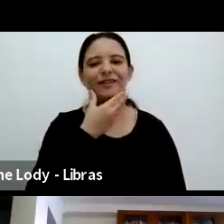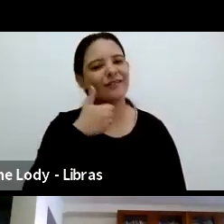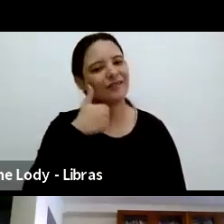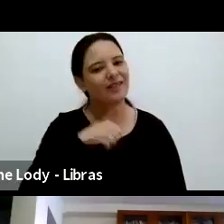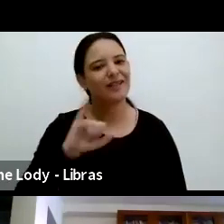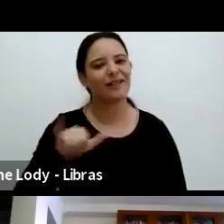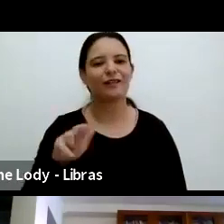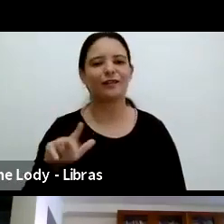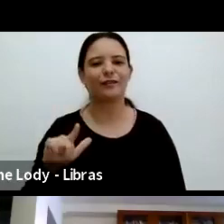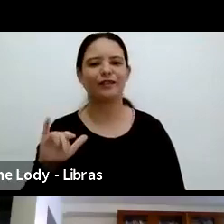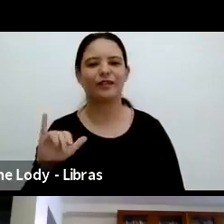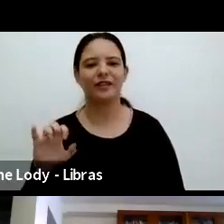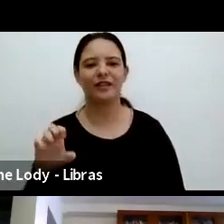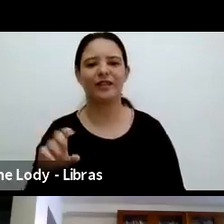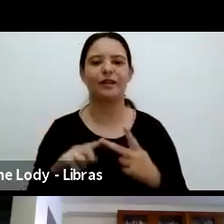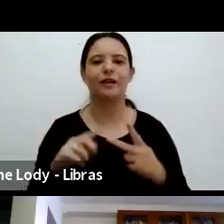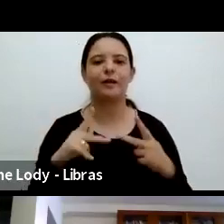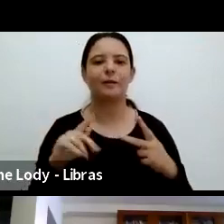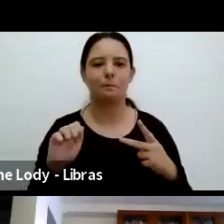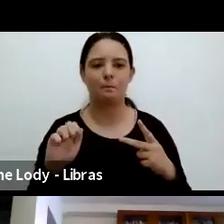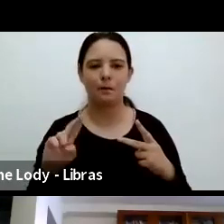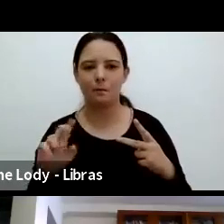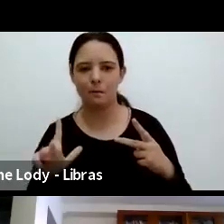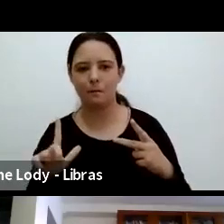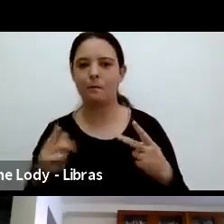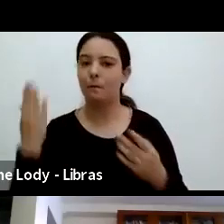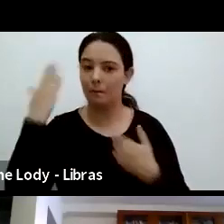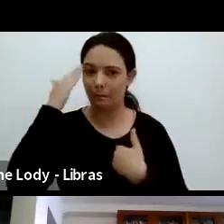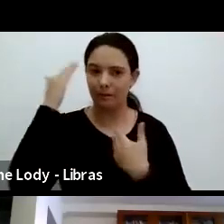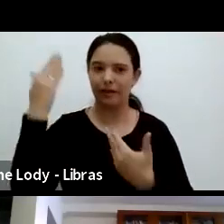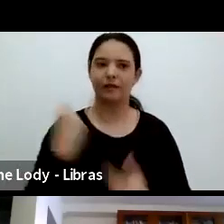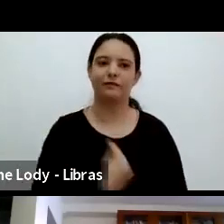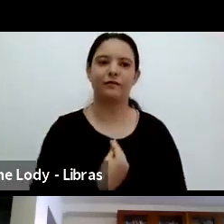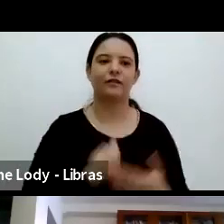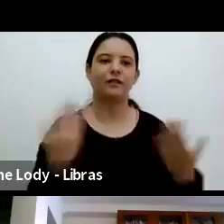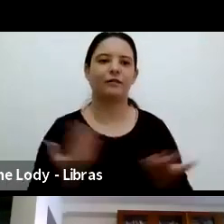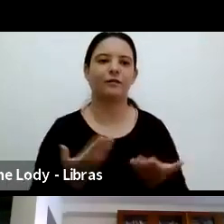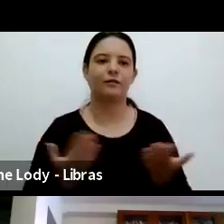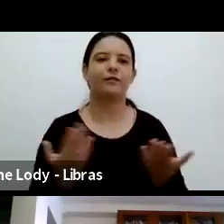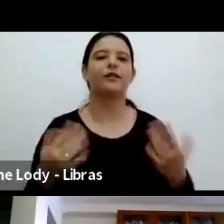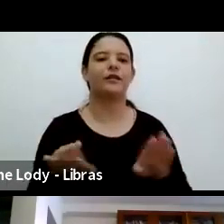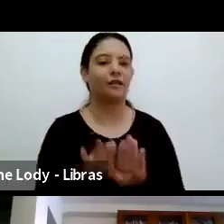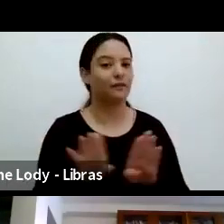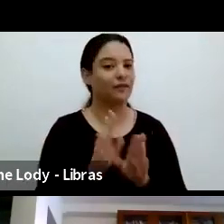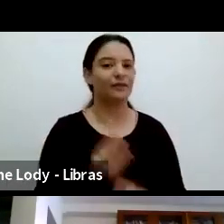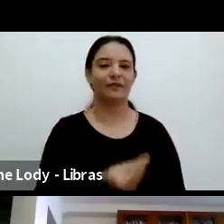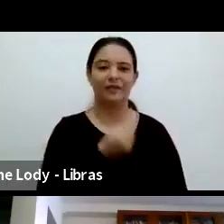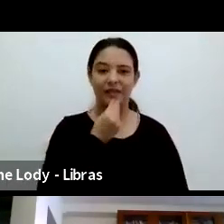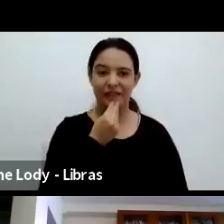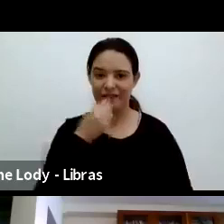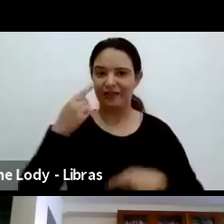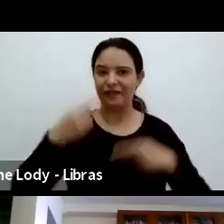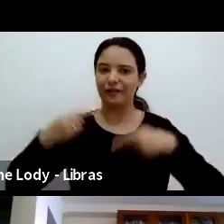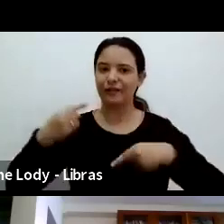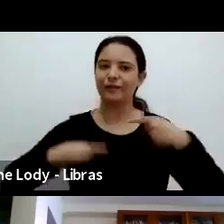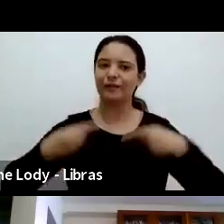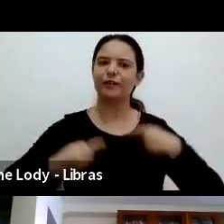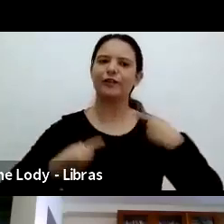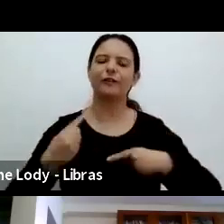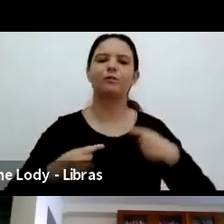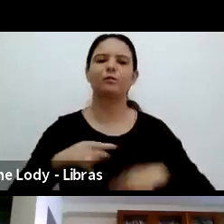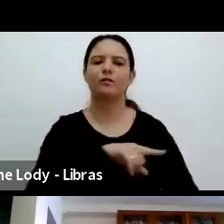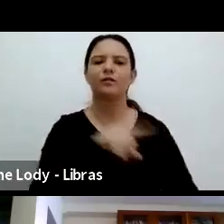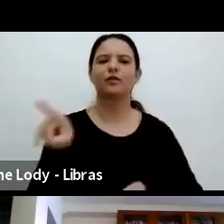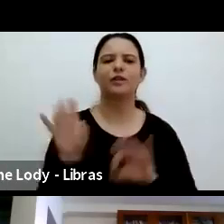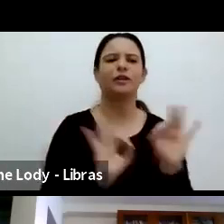seminar and having the opportunity to discuss the way you organize research, you act, you